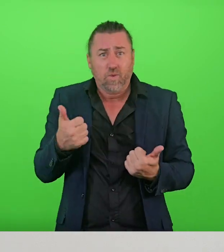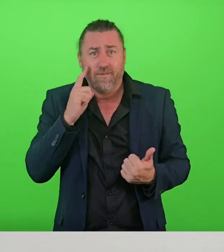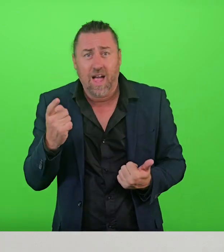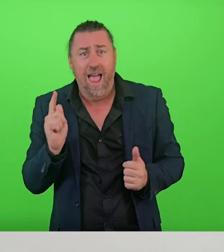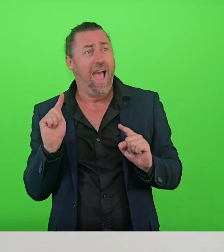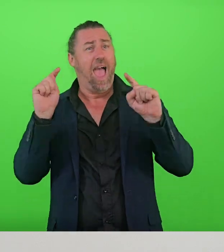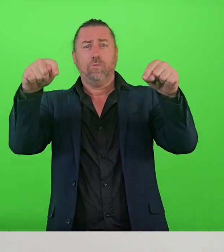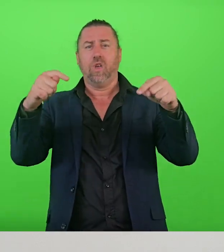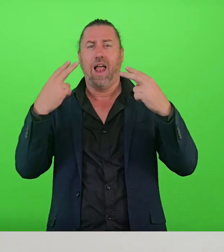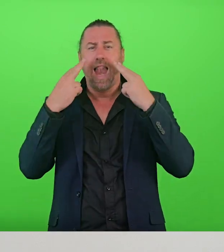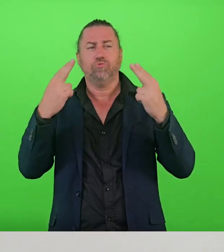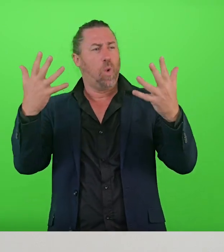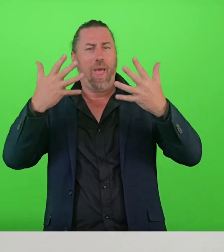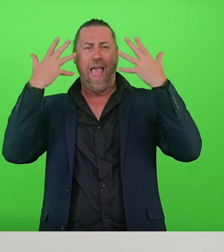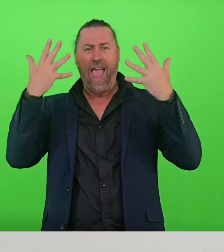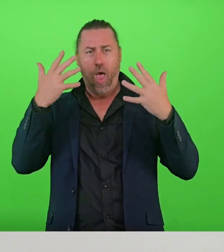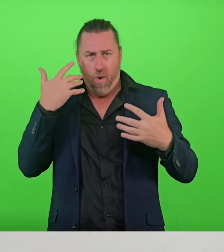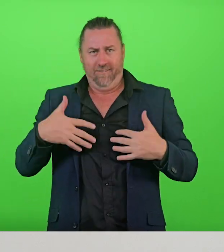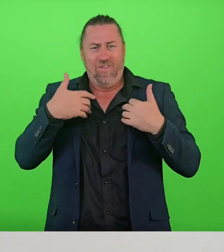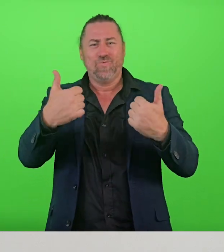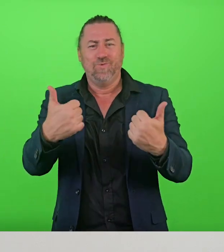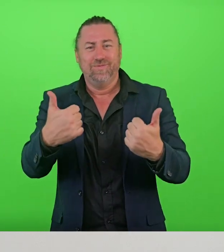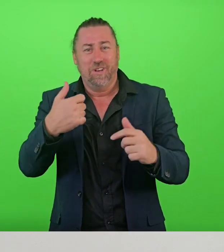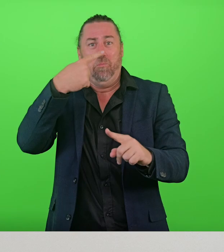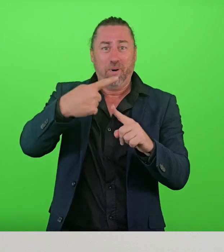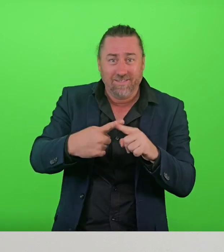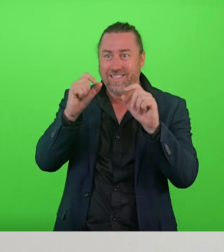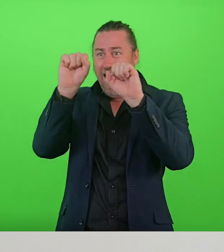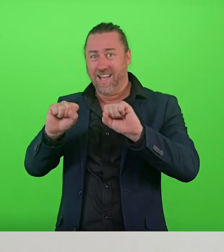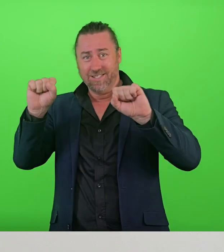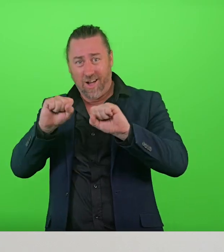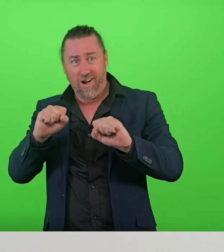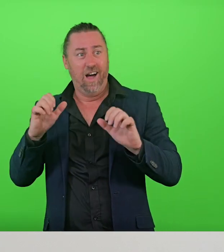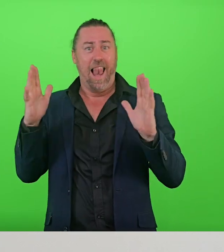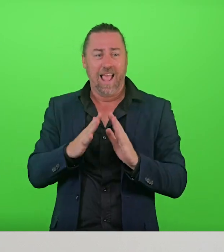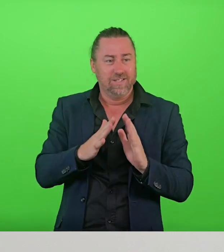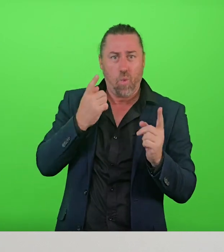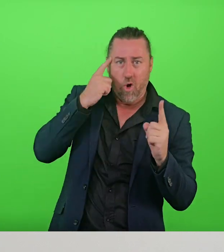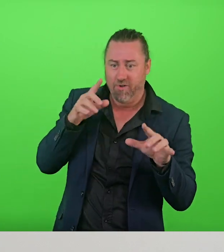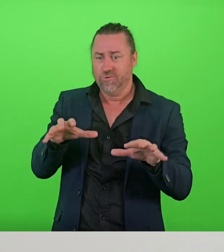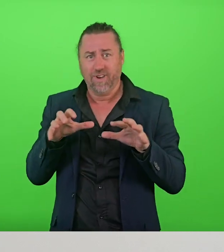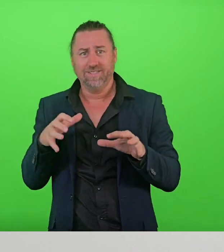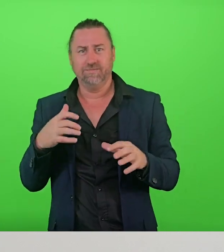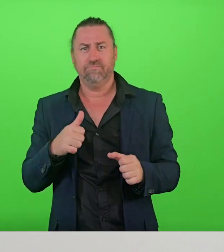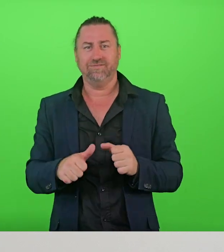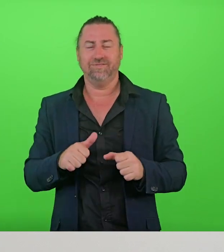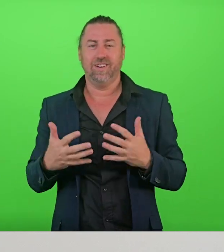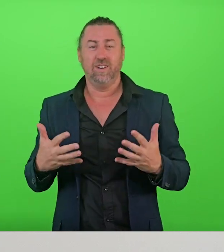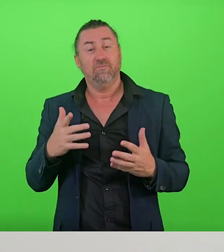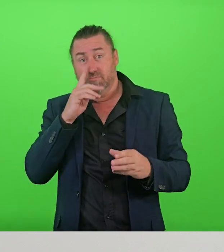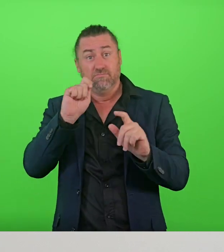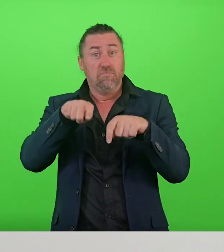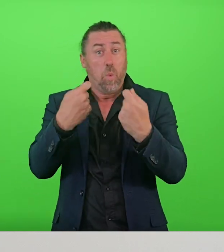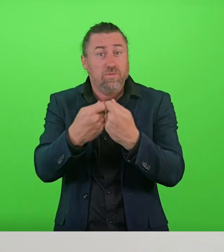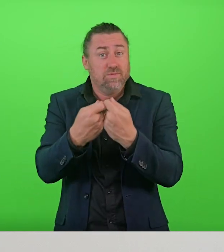being outside and being in nature makes us feel better anyway, as well as reduce levels of anxiety. Participating in